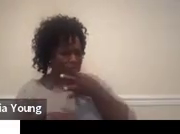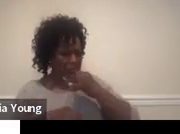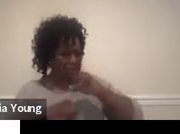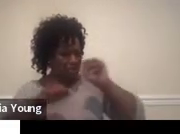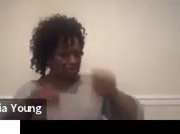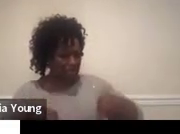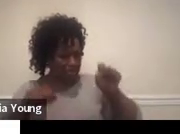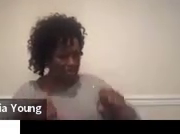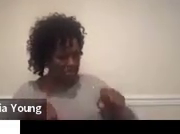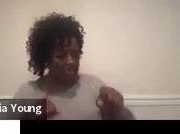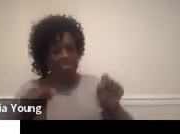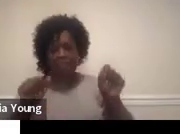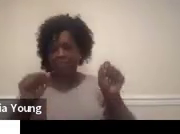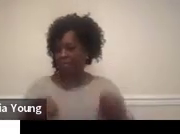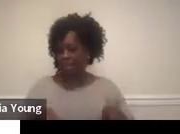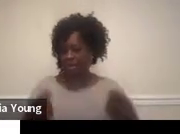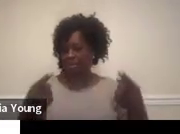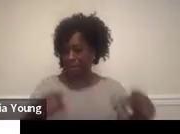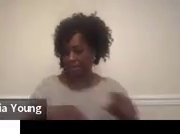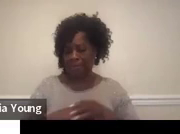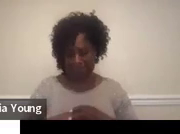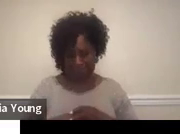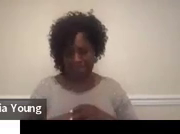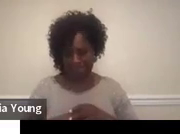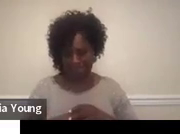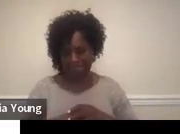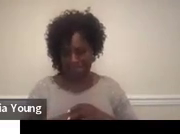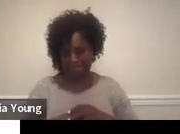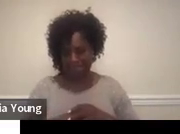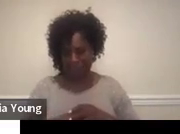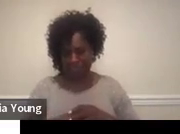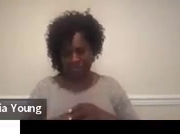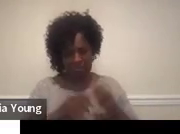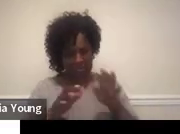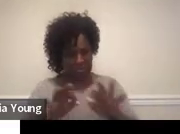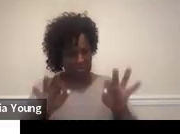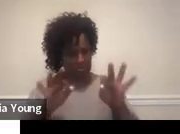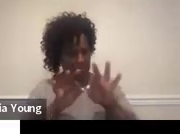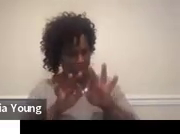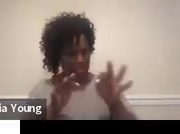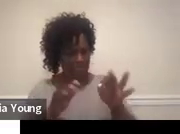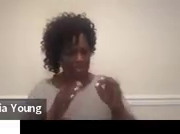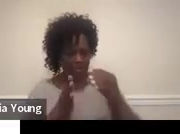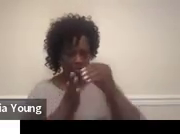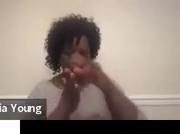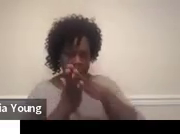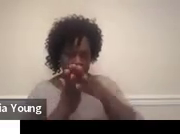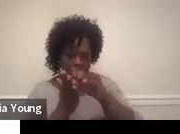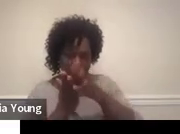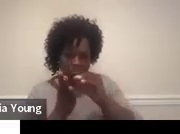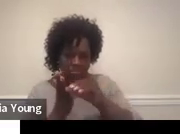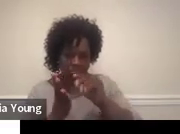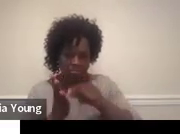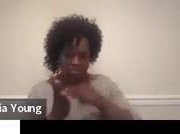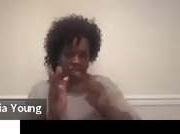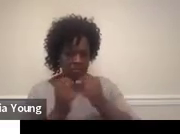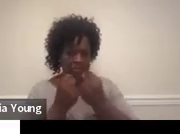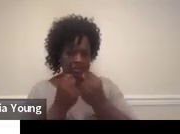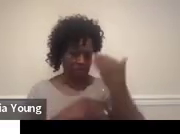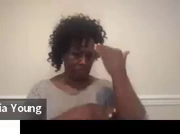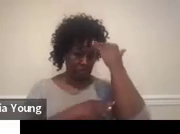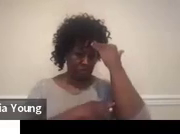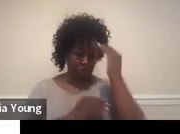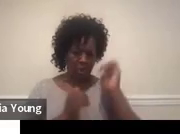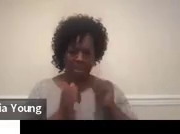that can certainly and does happen. So just making sure that that's well documented and the course of